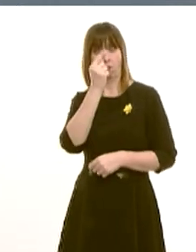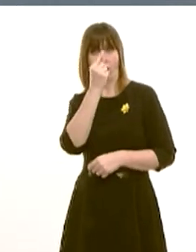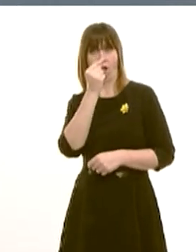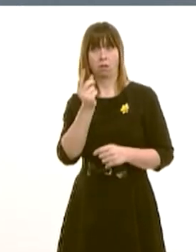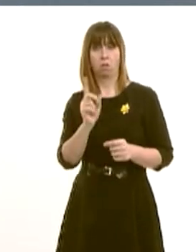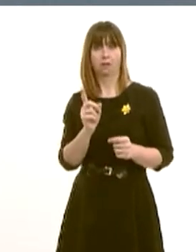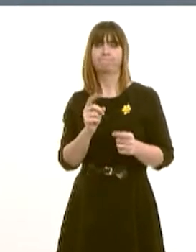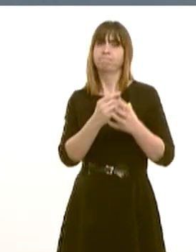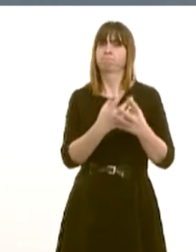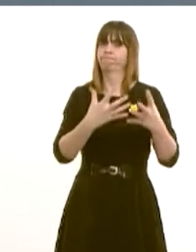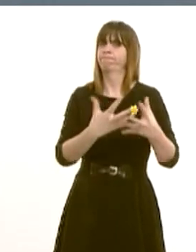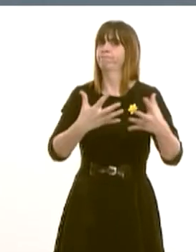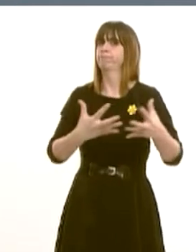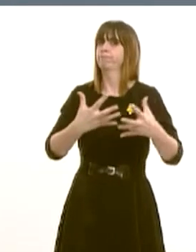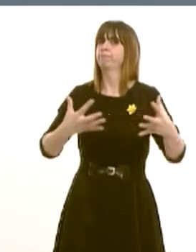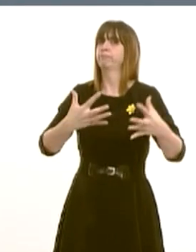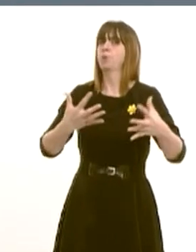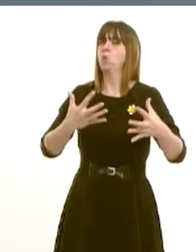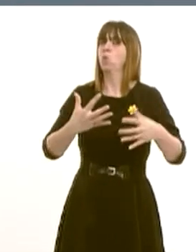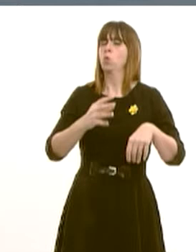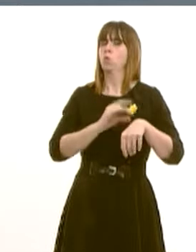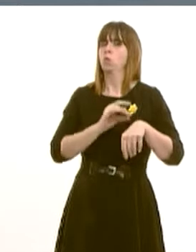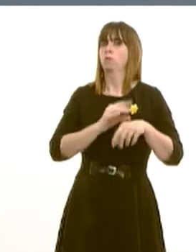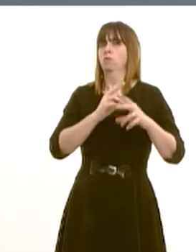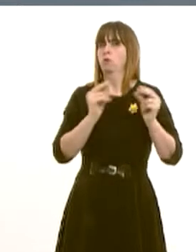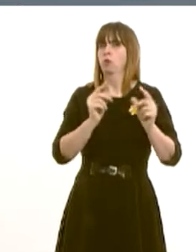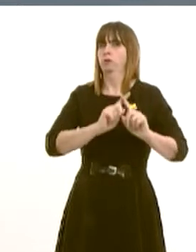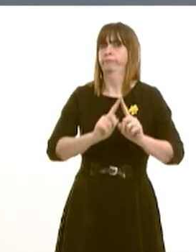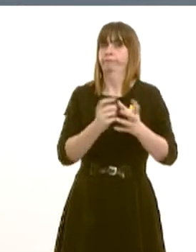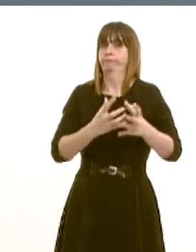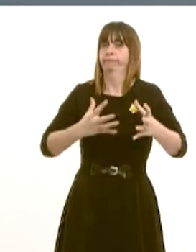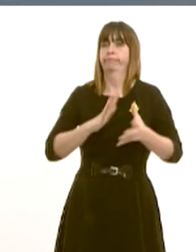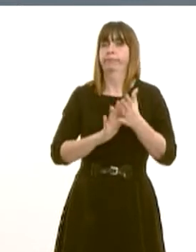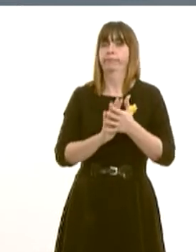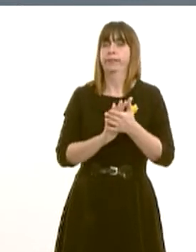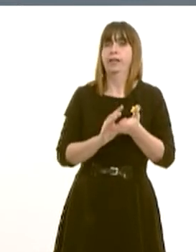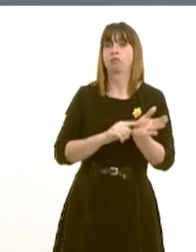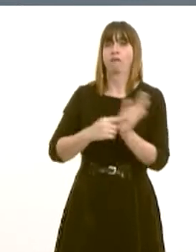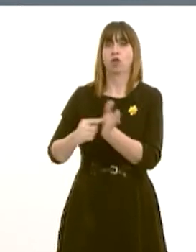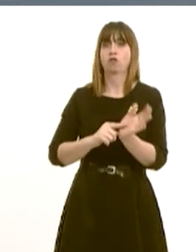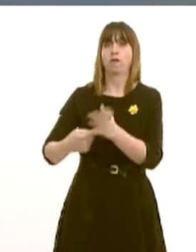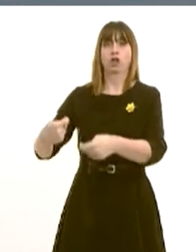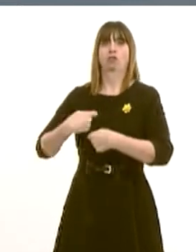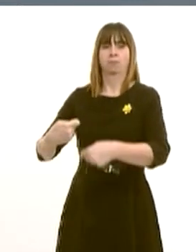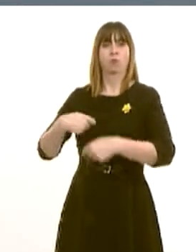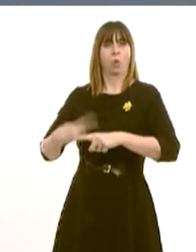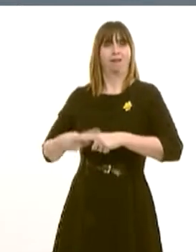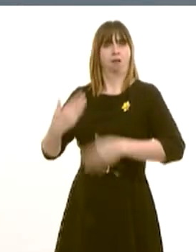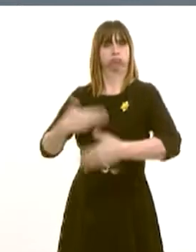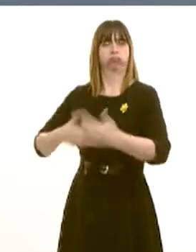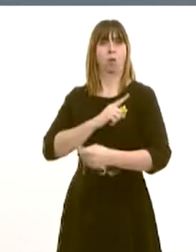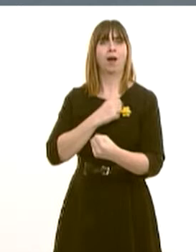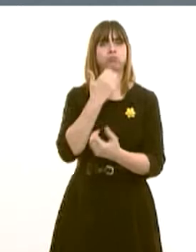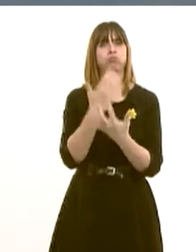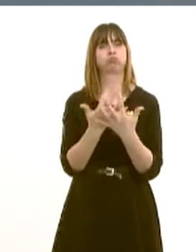recruitment and staff retention problems in the area. Now, in order to address these recruitment problems, it's important